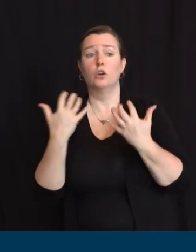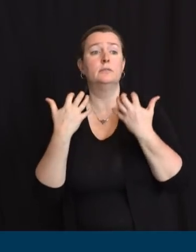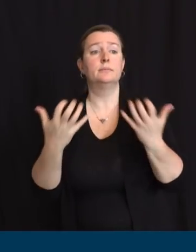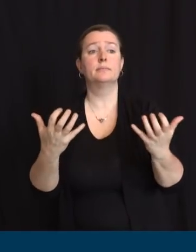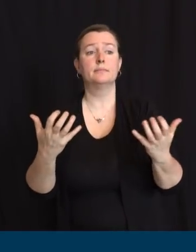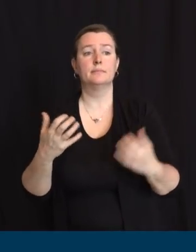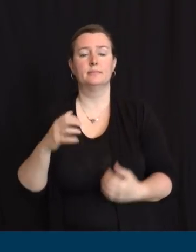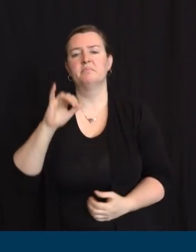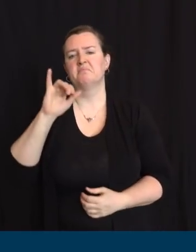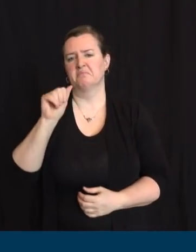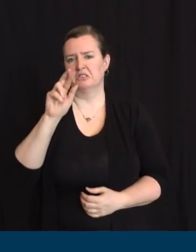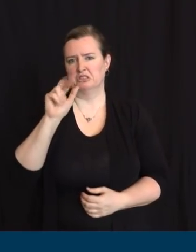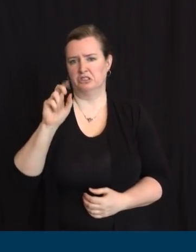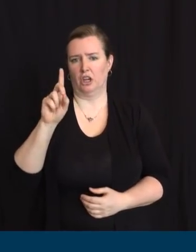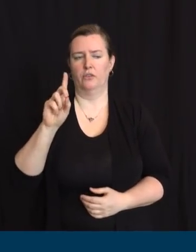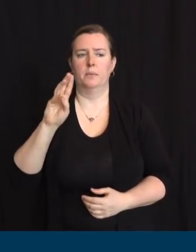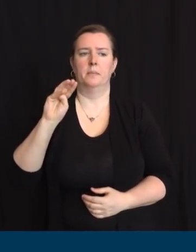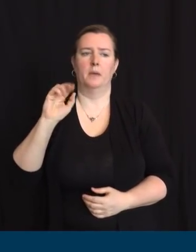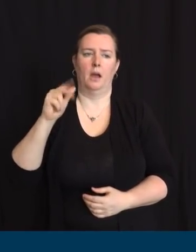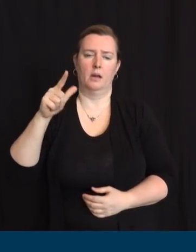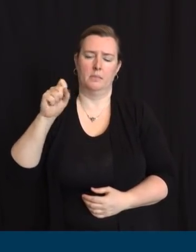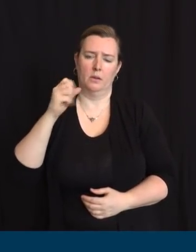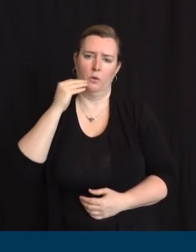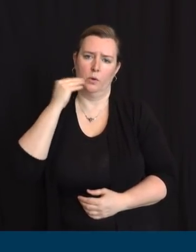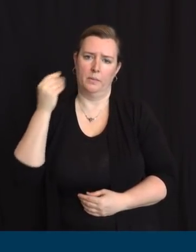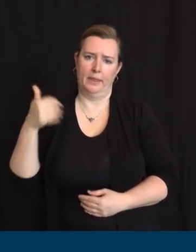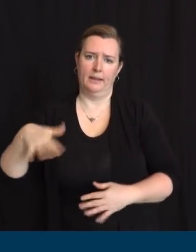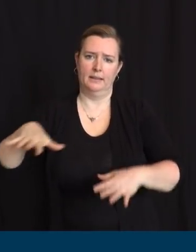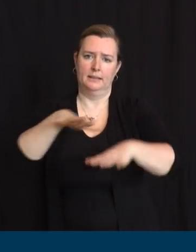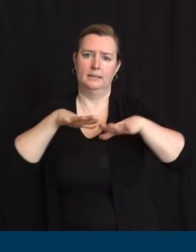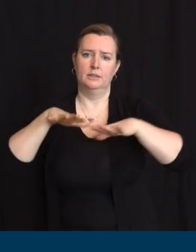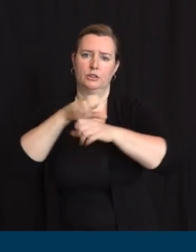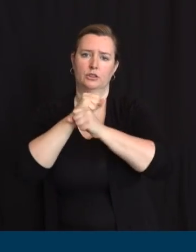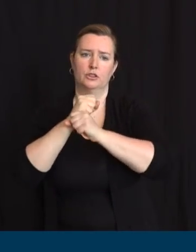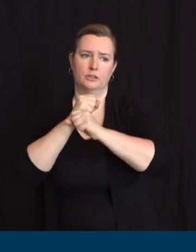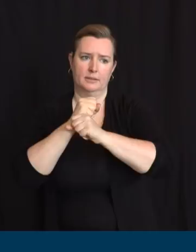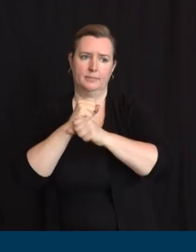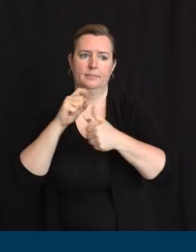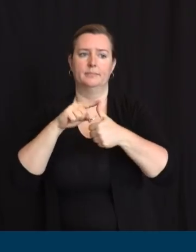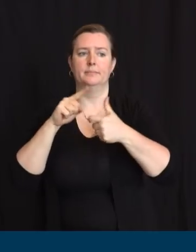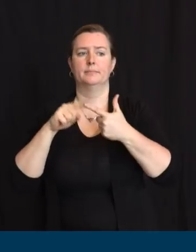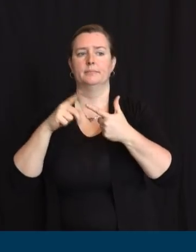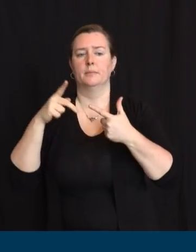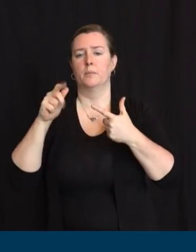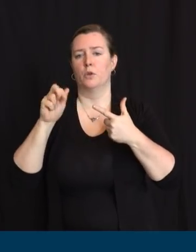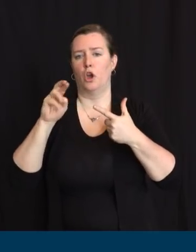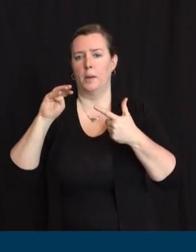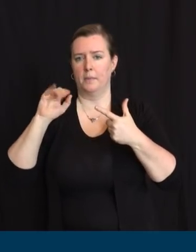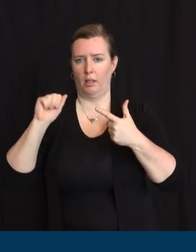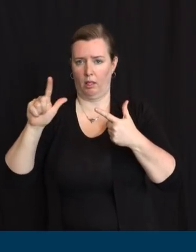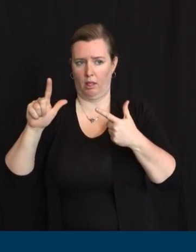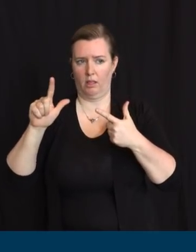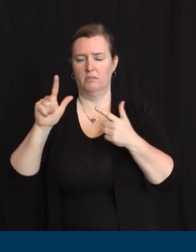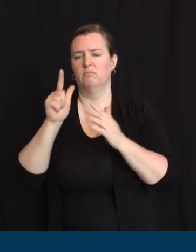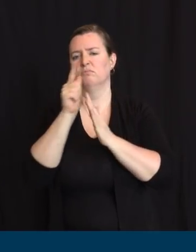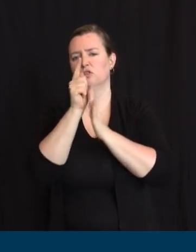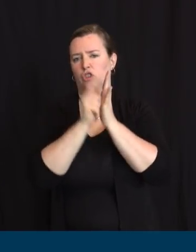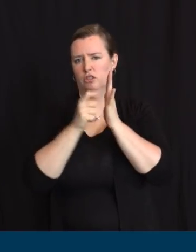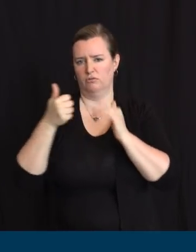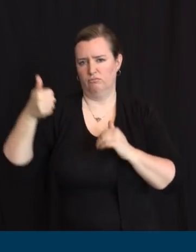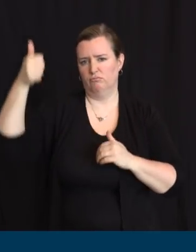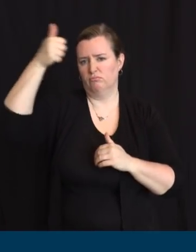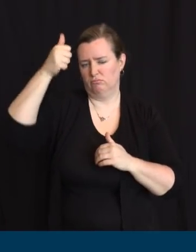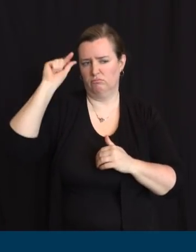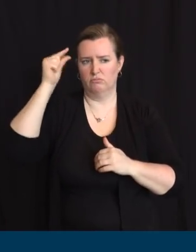House. I'm going to begin, as we have been for the past couple of weeks, with the numbers. And, Judy, I think it's fair to say that when we